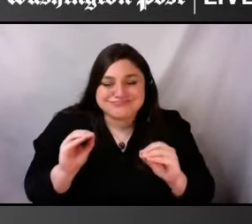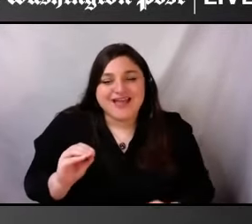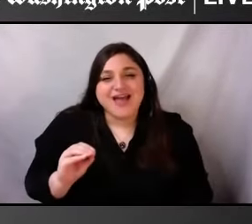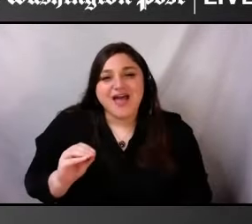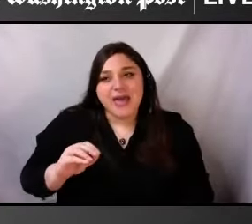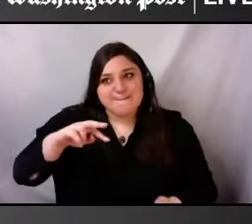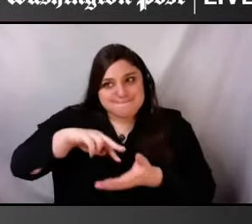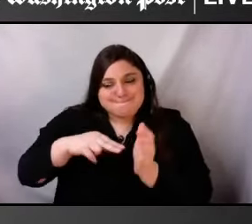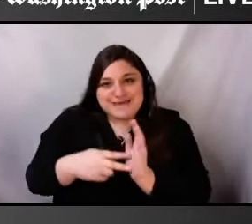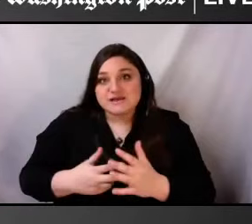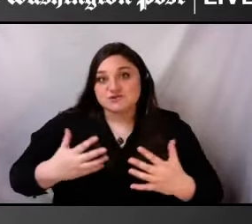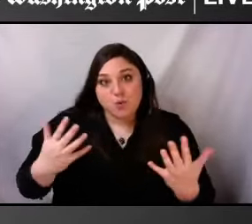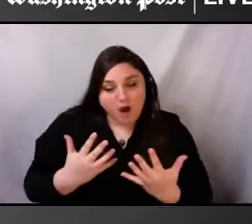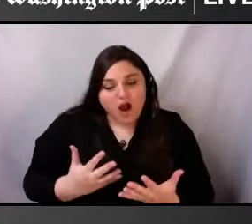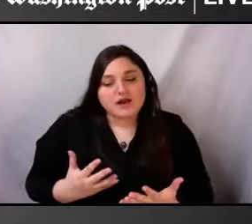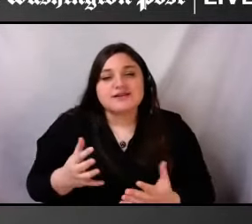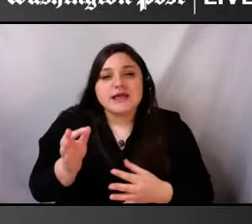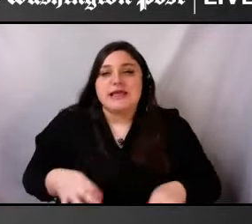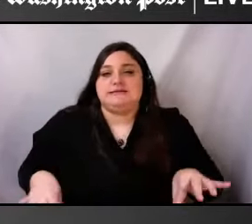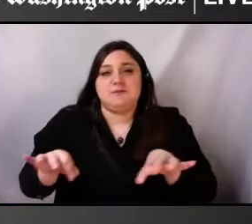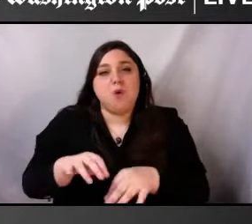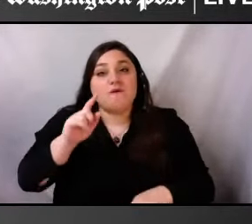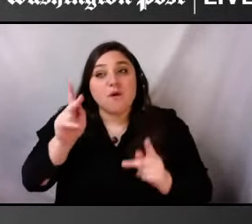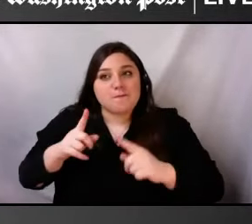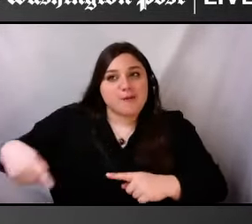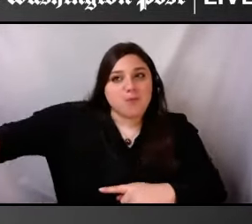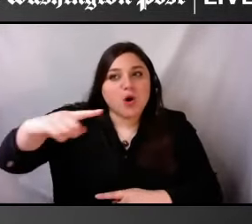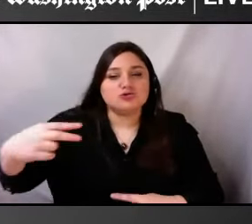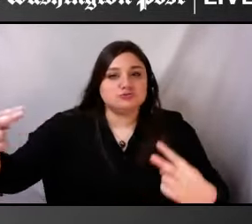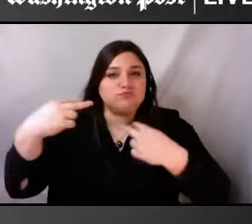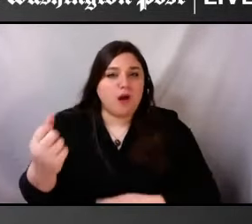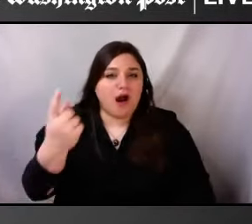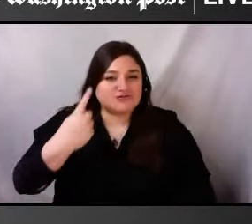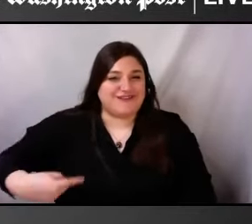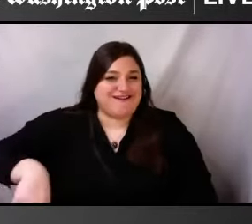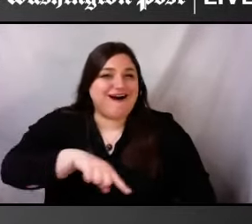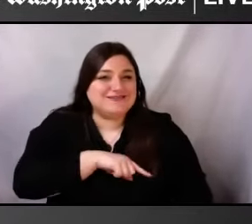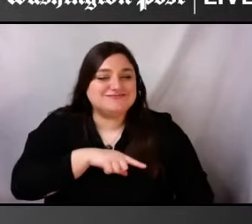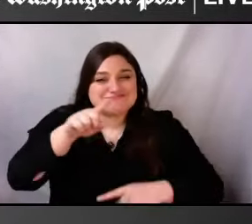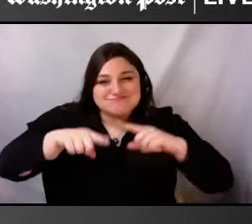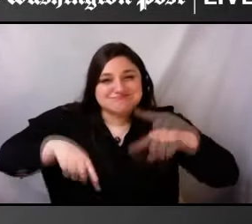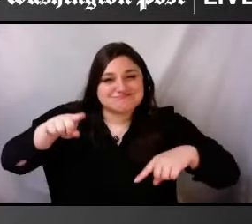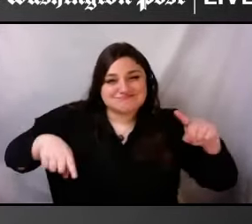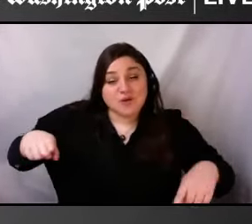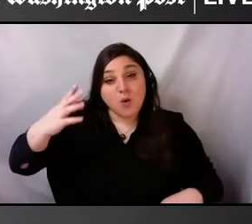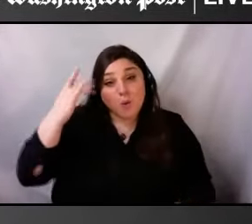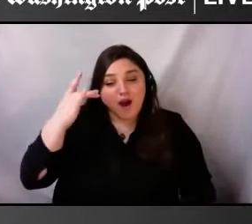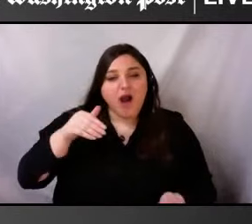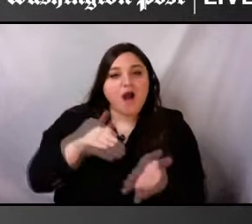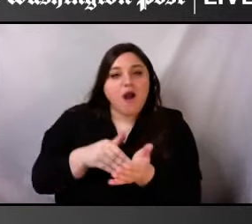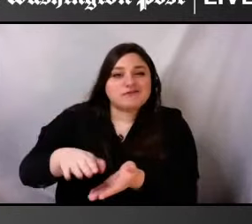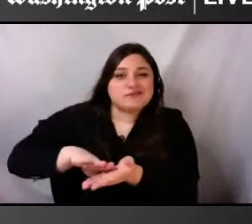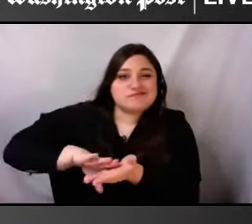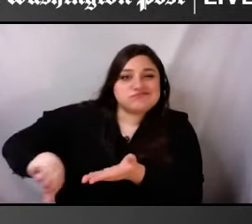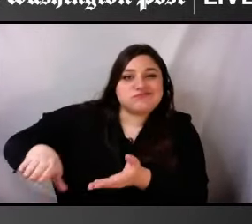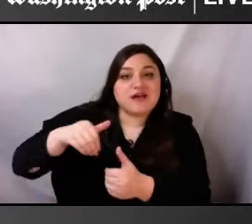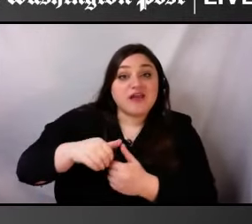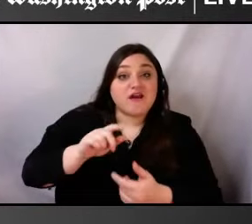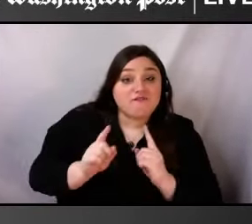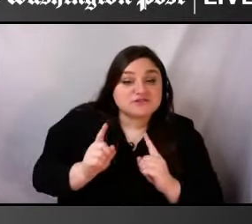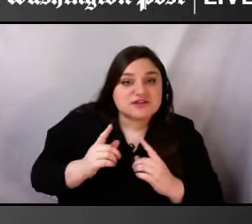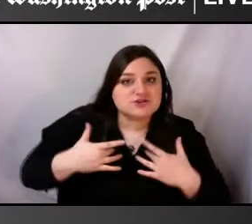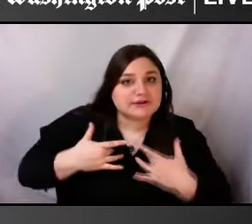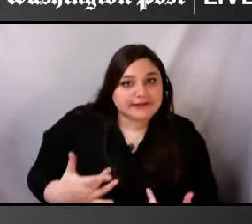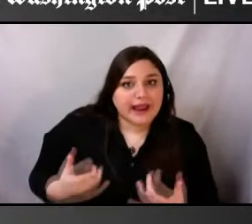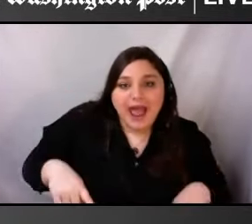understand us and for so often we've been left out of conversations and so our role is not